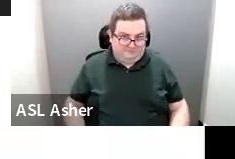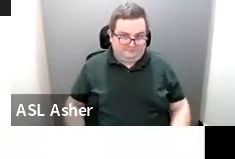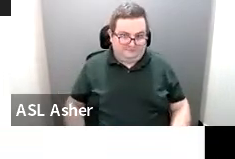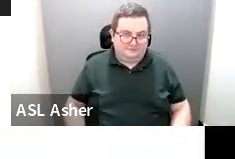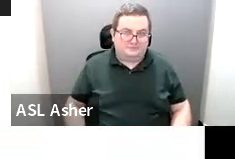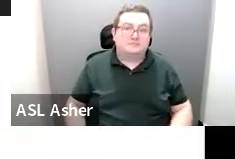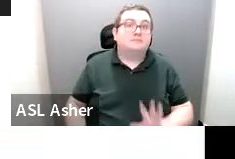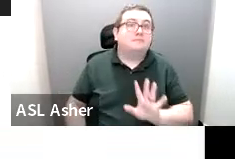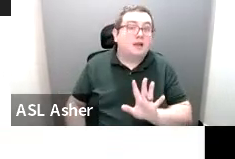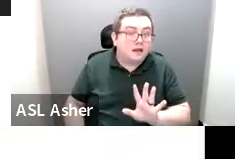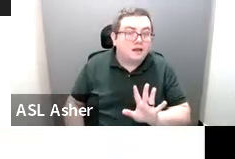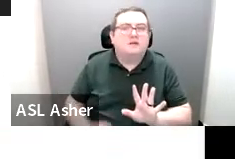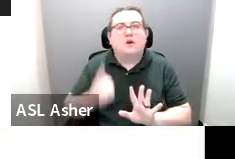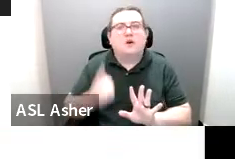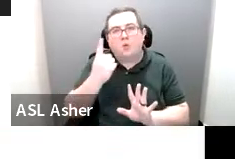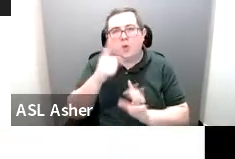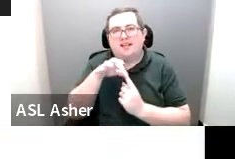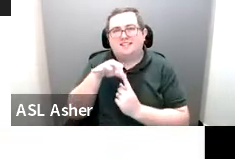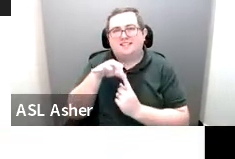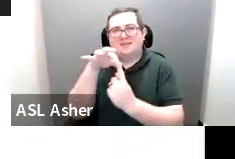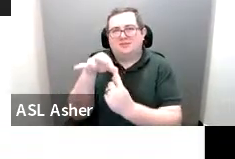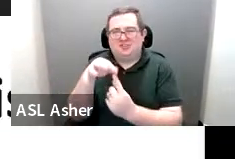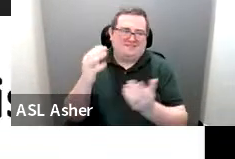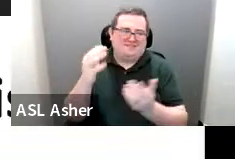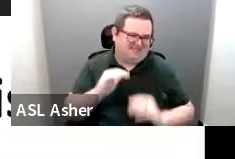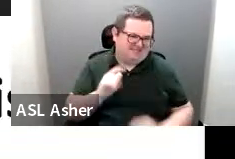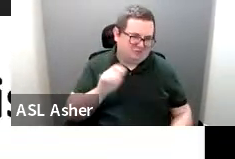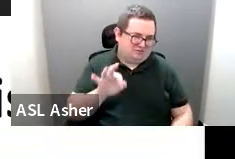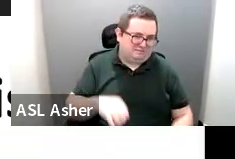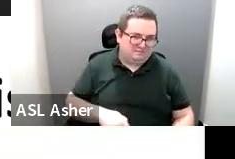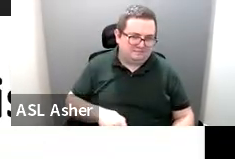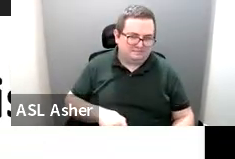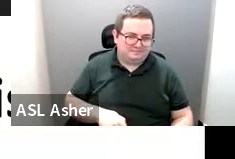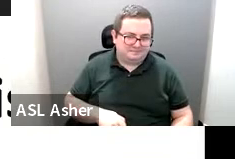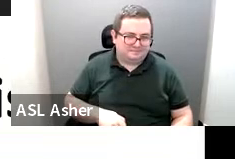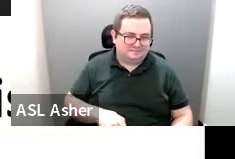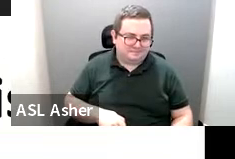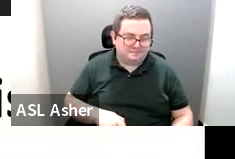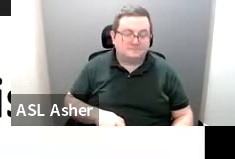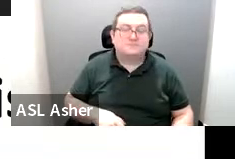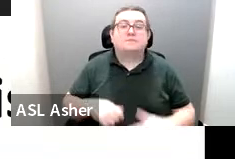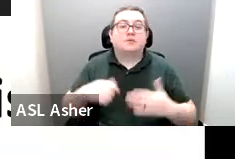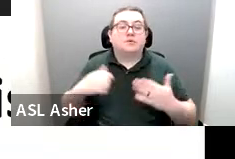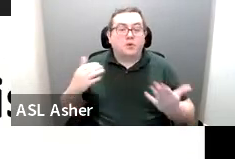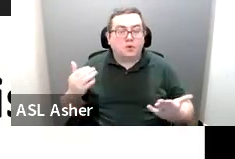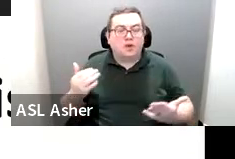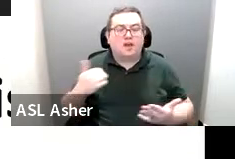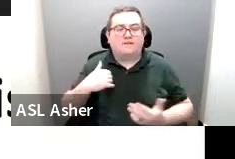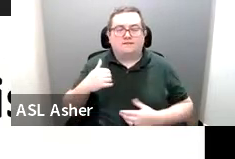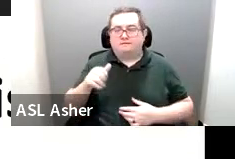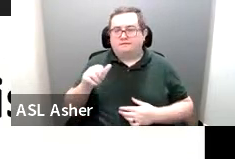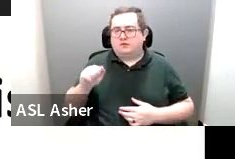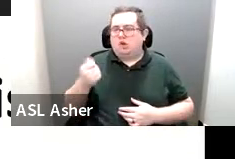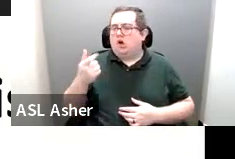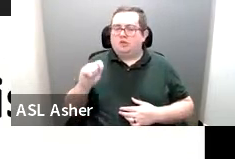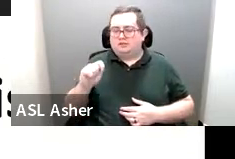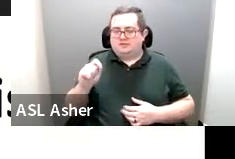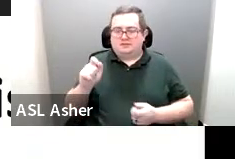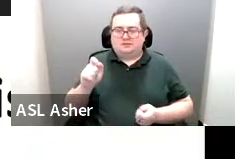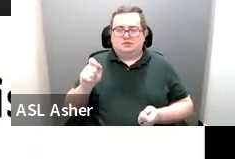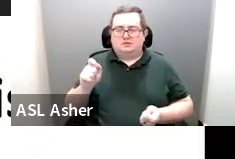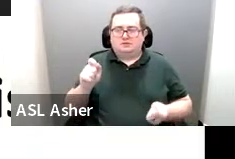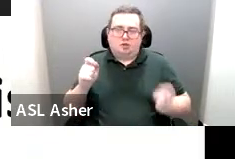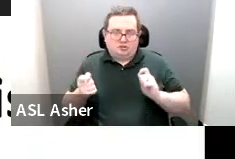But there is an exception onto slide 29. So there's an alternate van space and